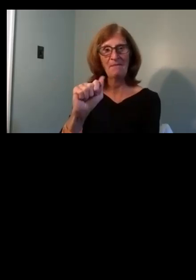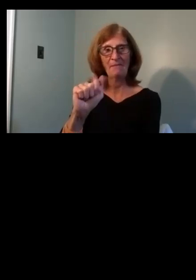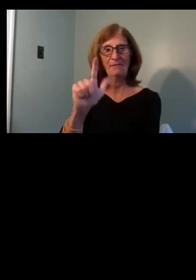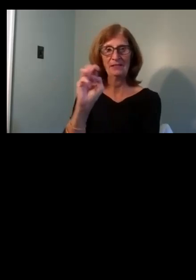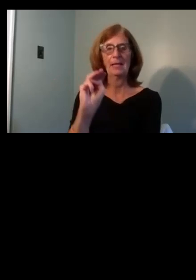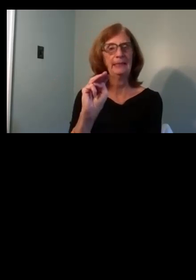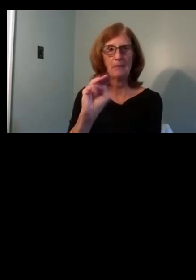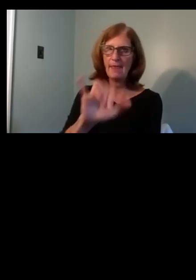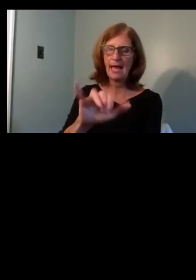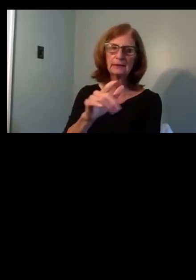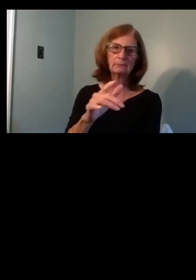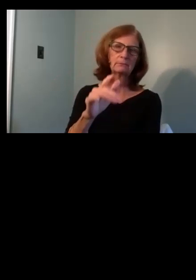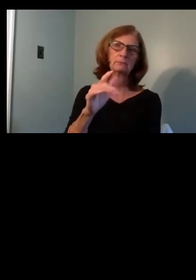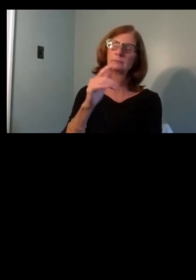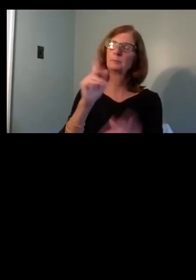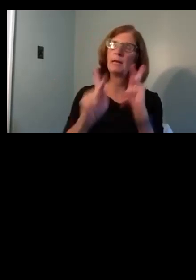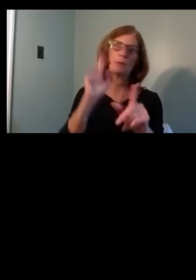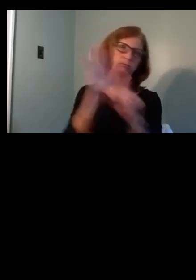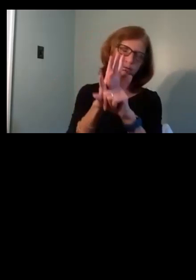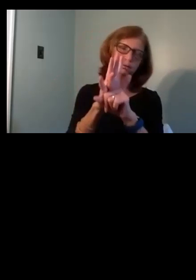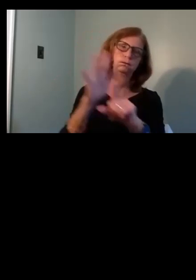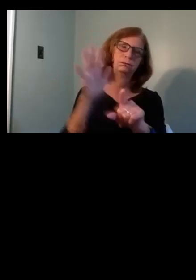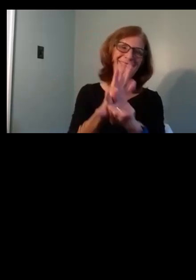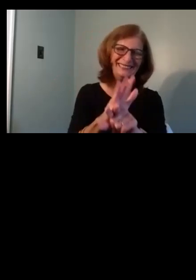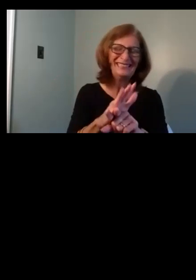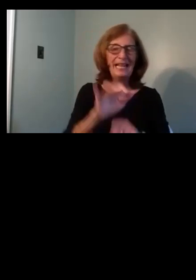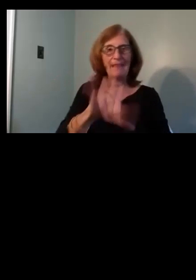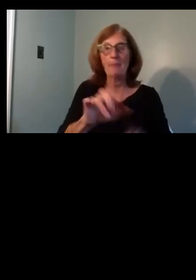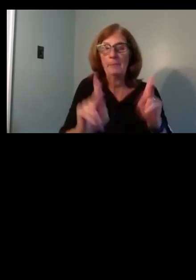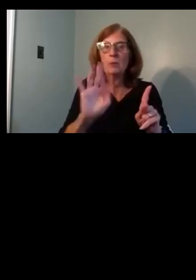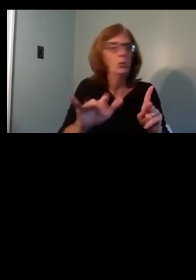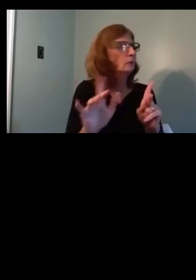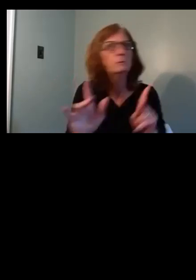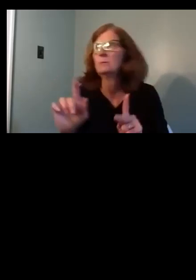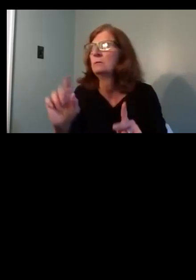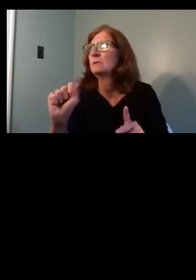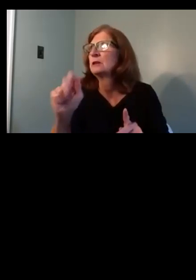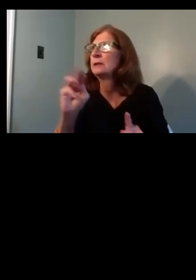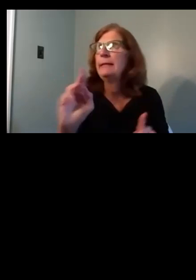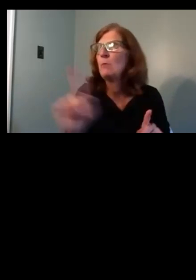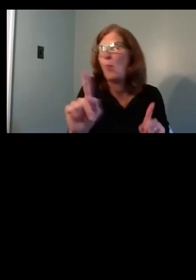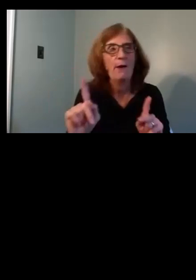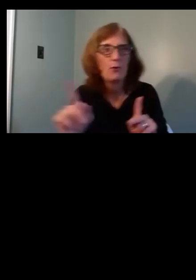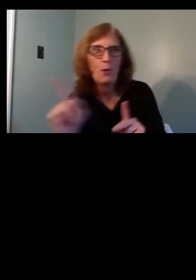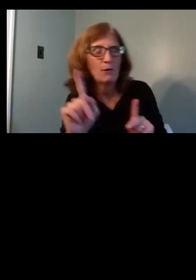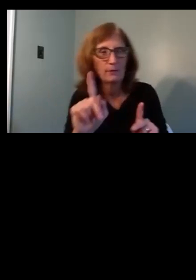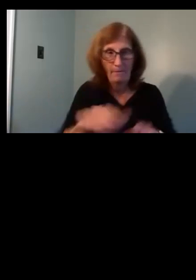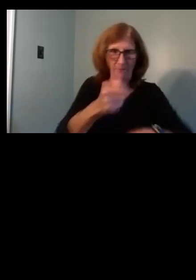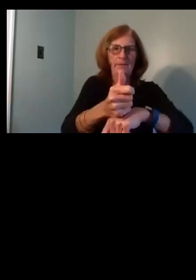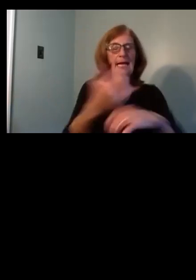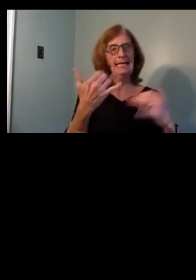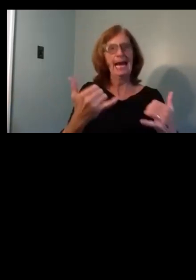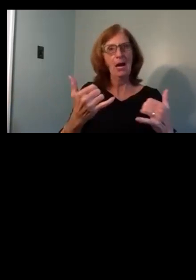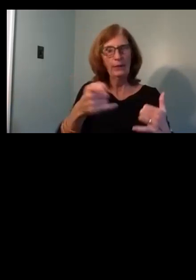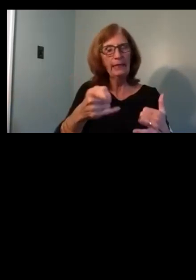established following of people that will follow Salim's no matter where he's coming. And now he's coming to the Hill